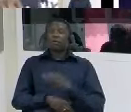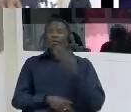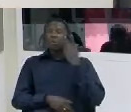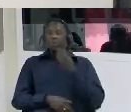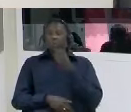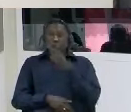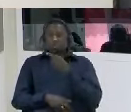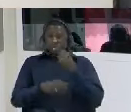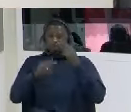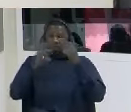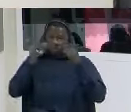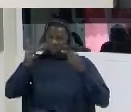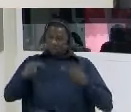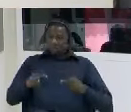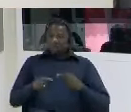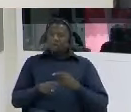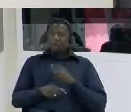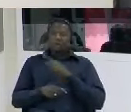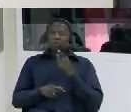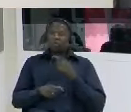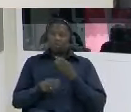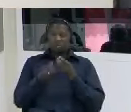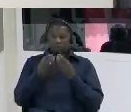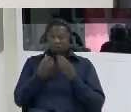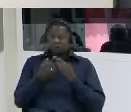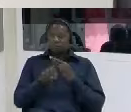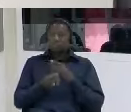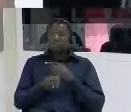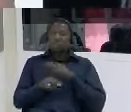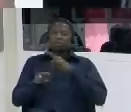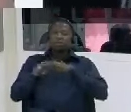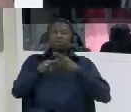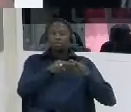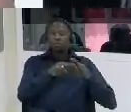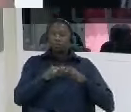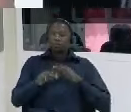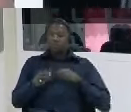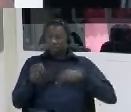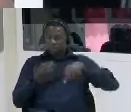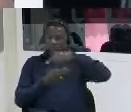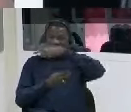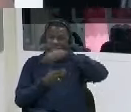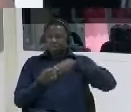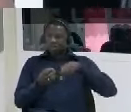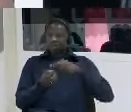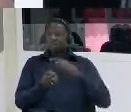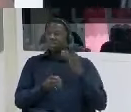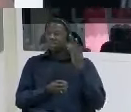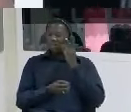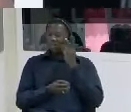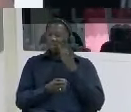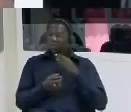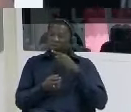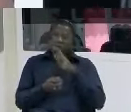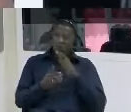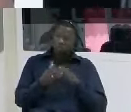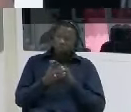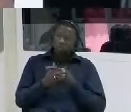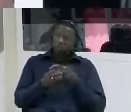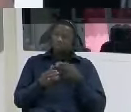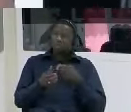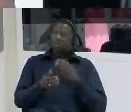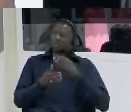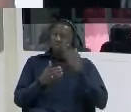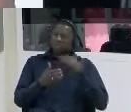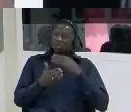testified um you did not inform us that the panel was around on that particular day or that you were taken before the panel